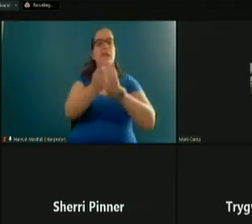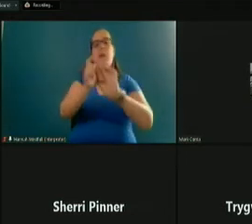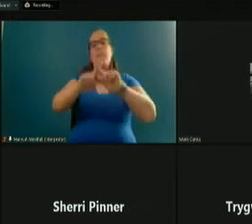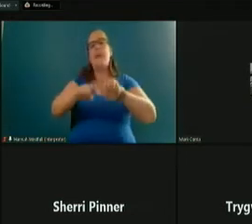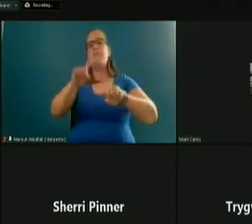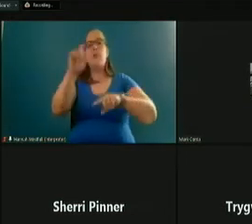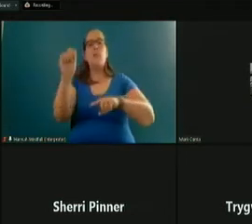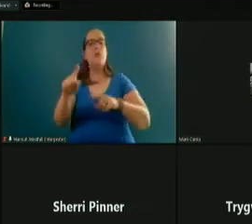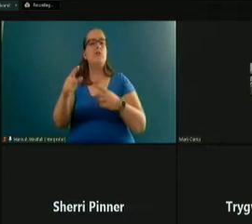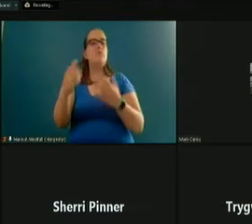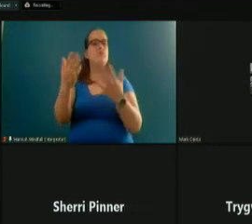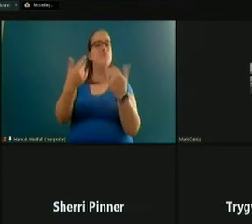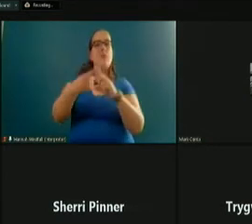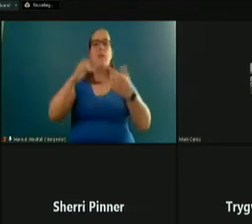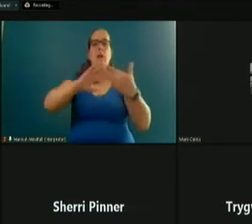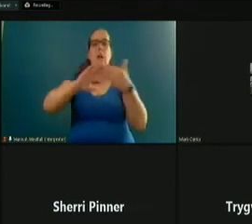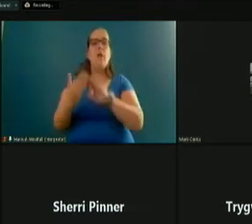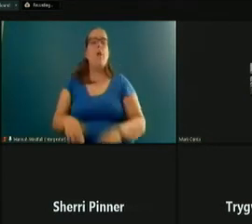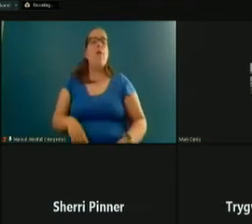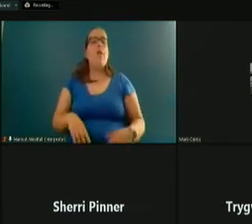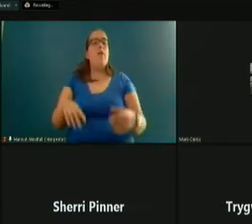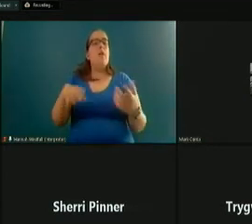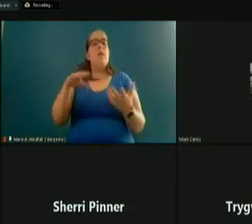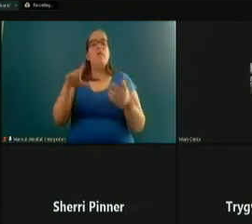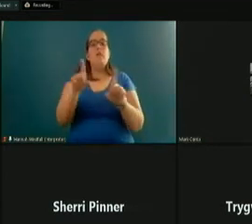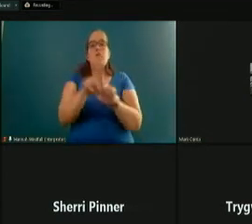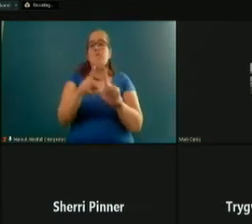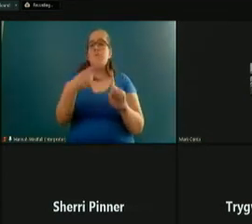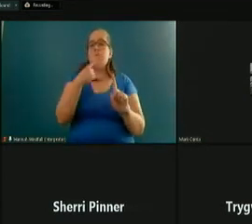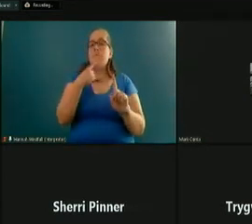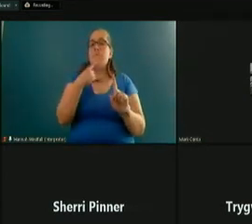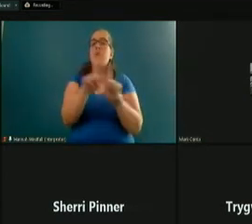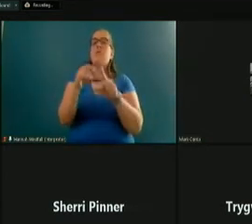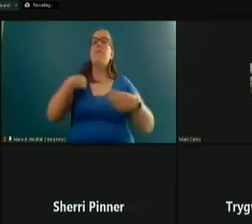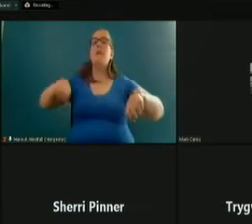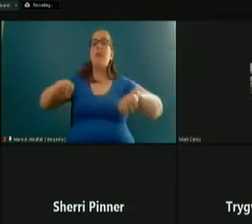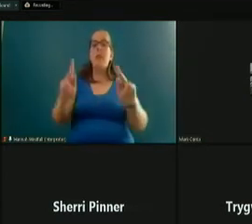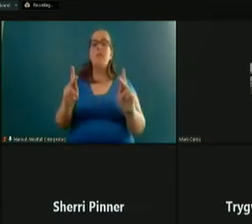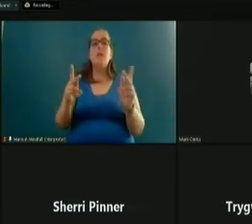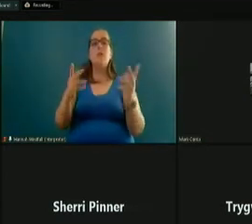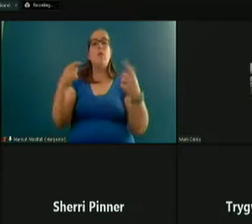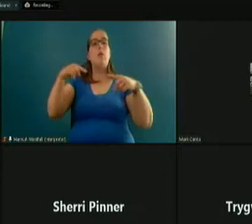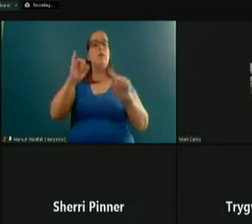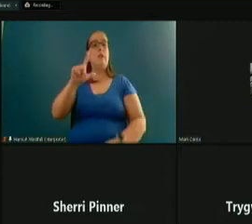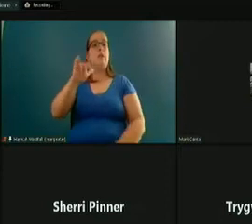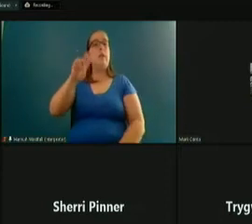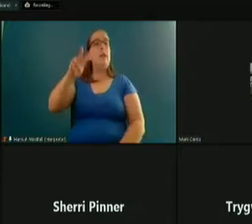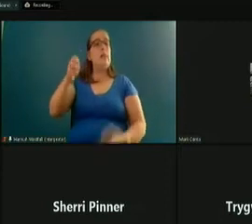posed by the community. As I say, let's take a moment. There's also the opportunity. Well, this is a live event